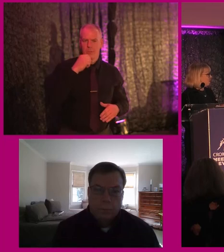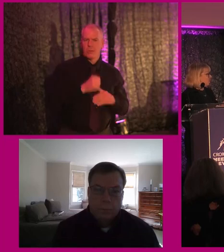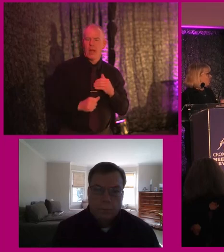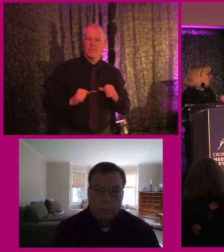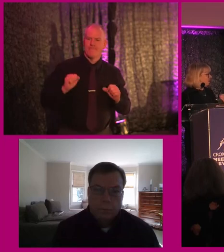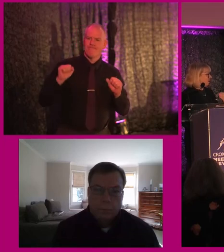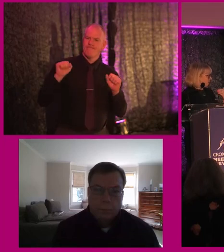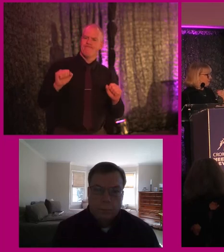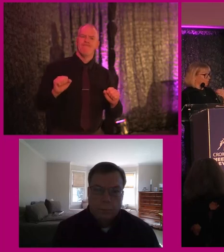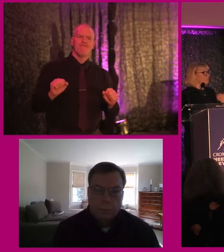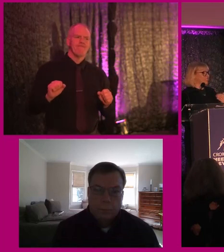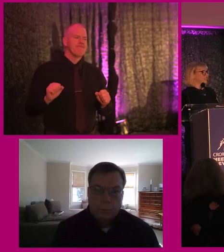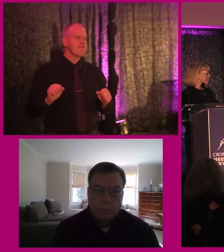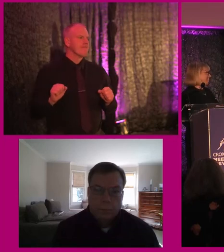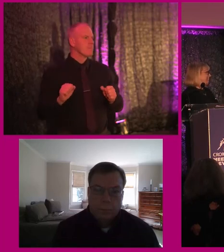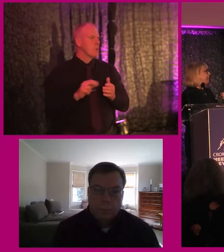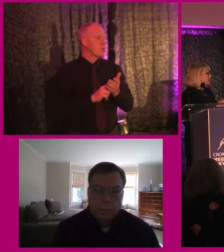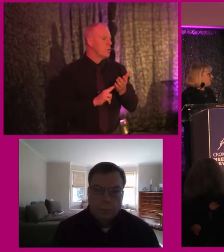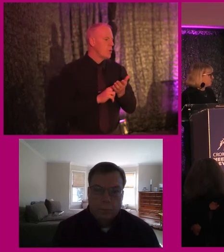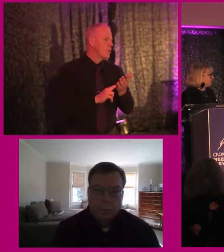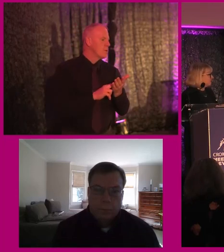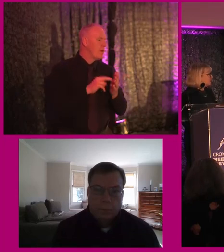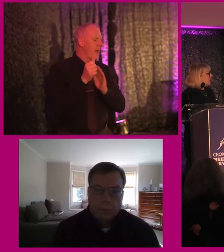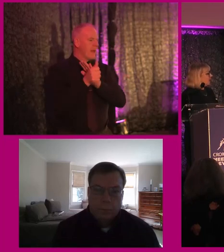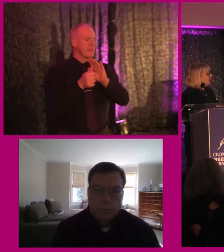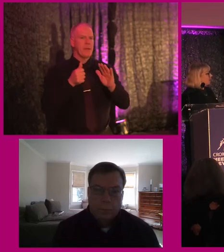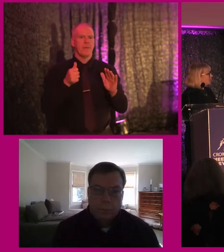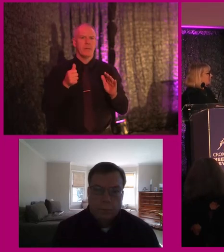a user-centered experience.